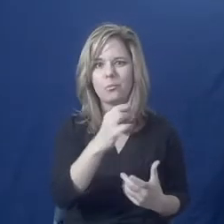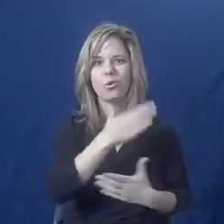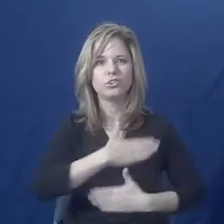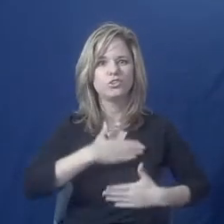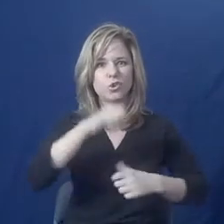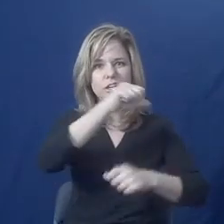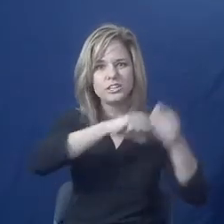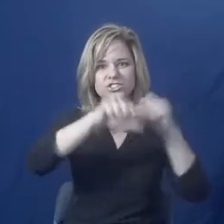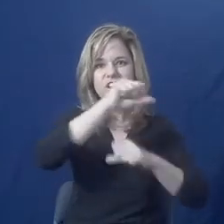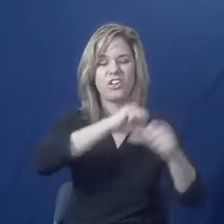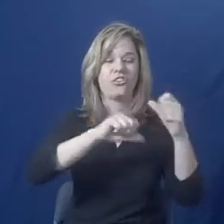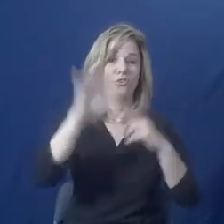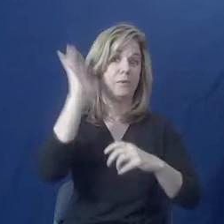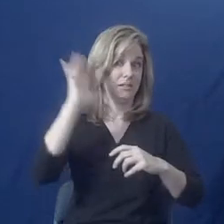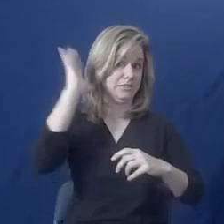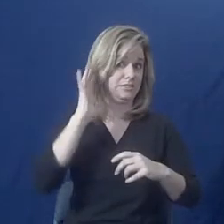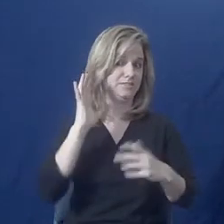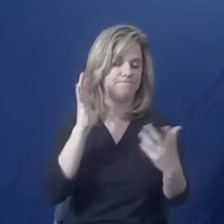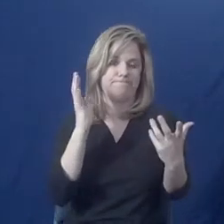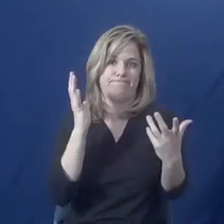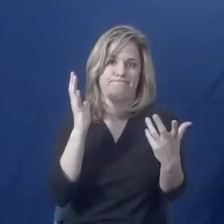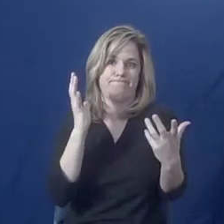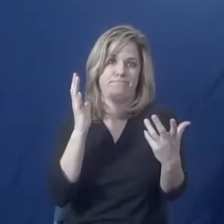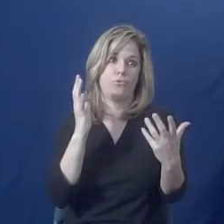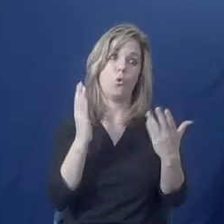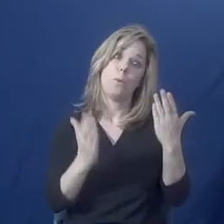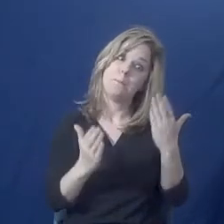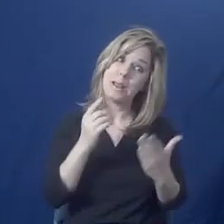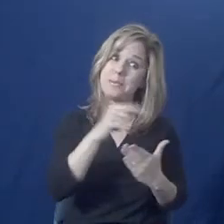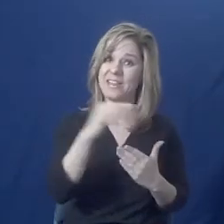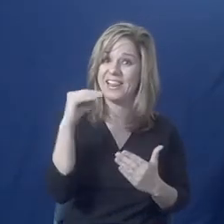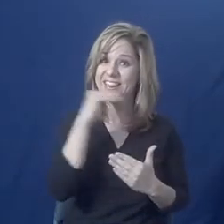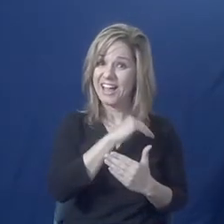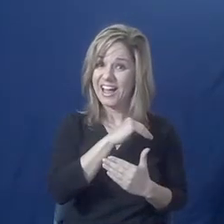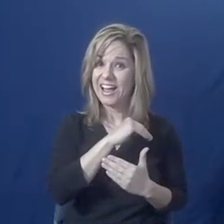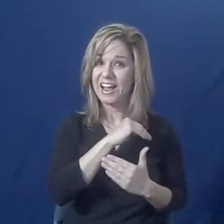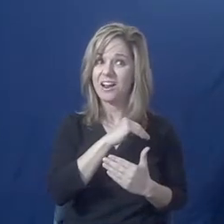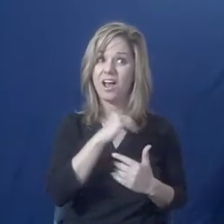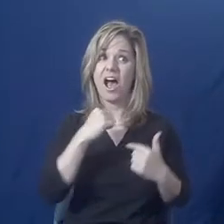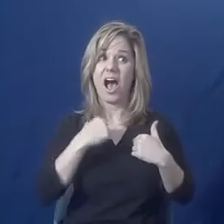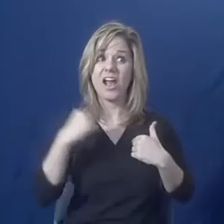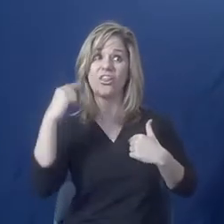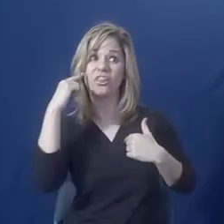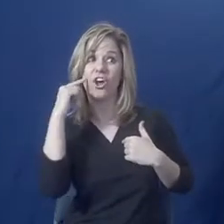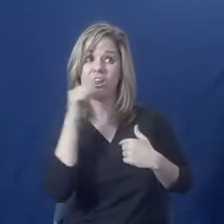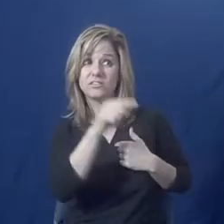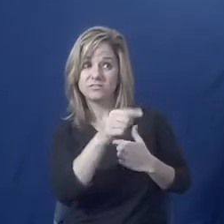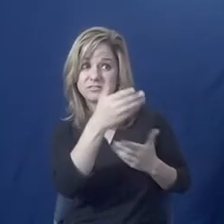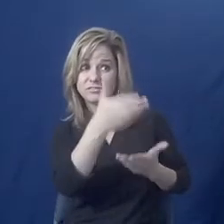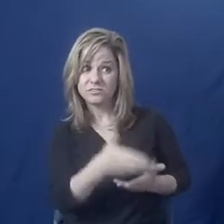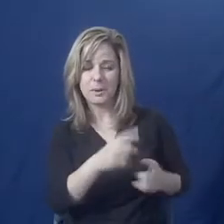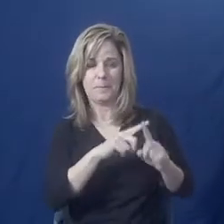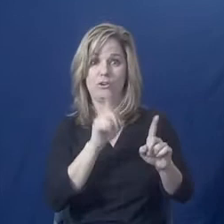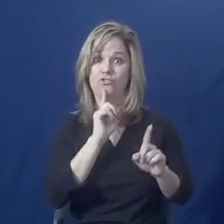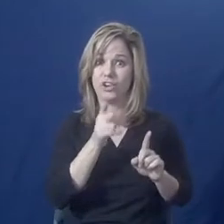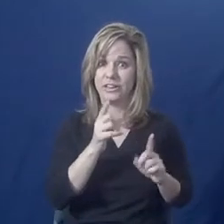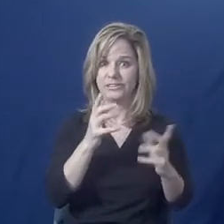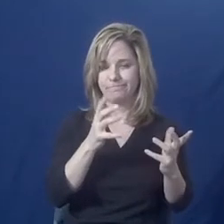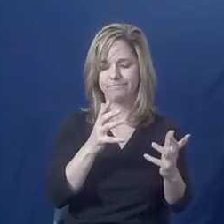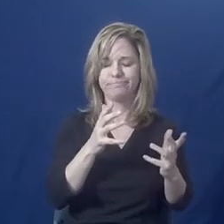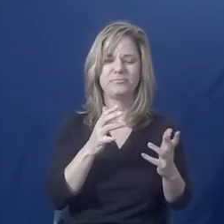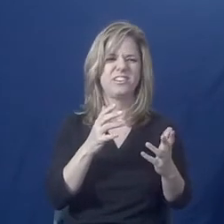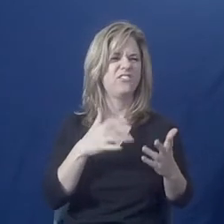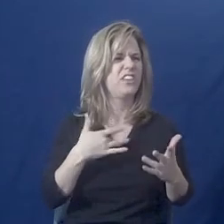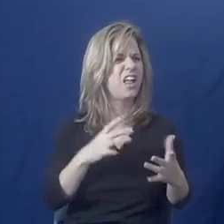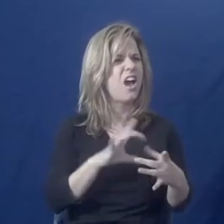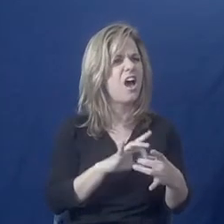enjoyed, or that you were, you know, lied to about, something you thought about the person, and that sense